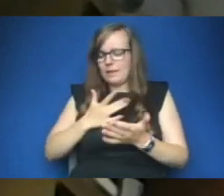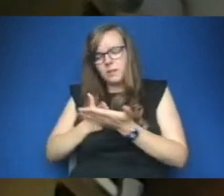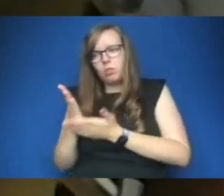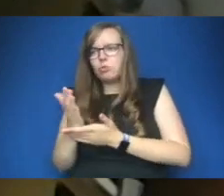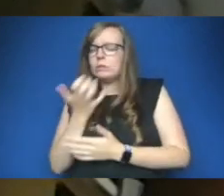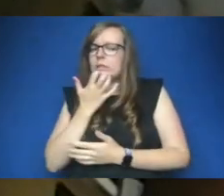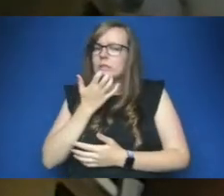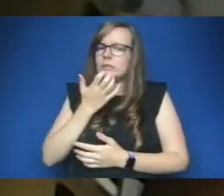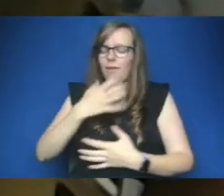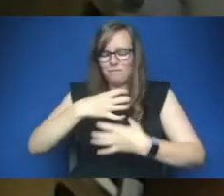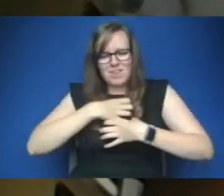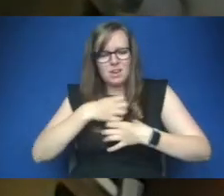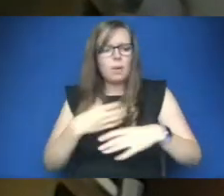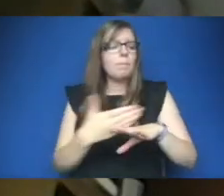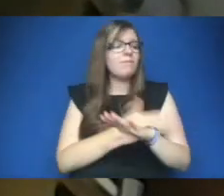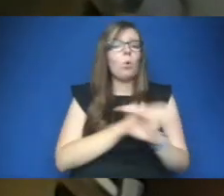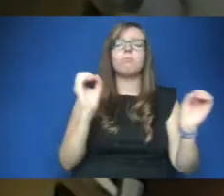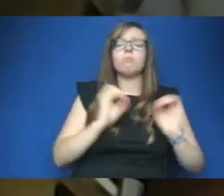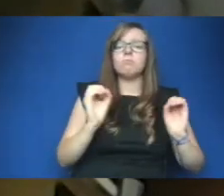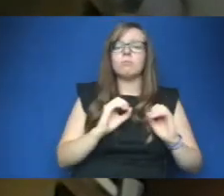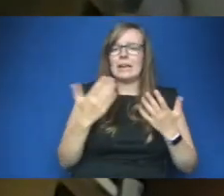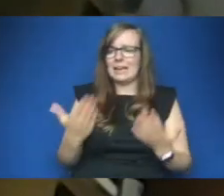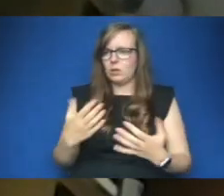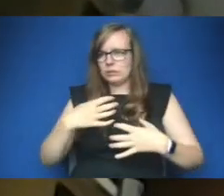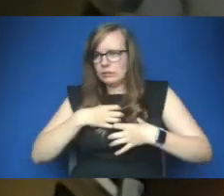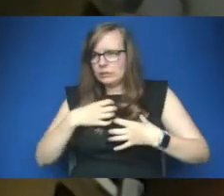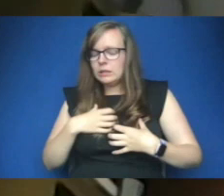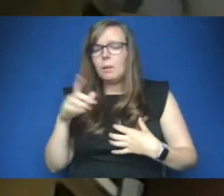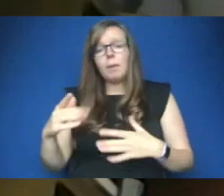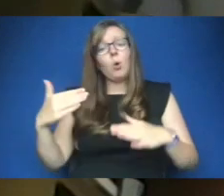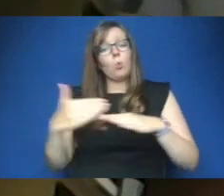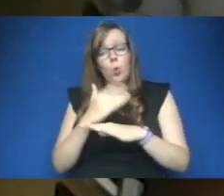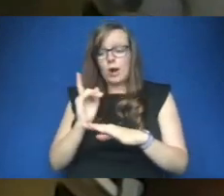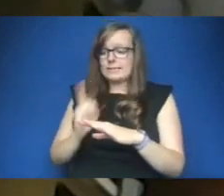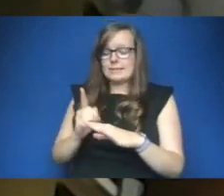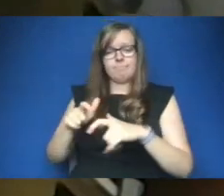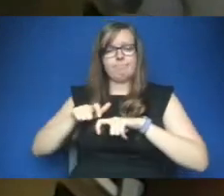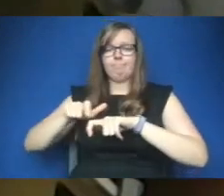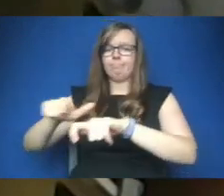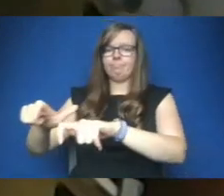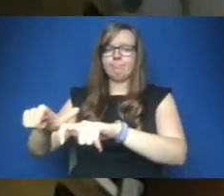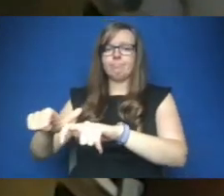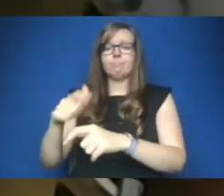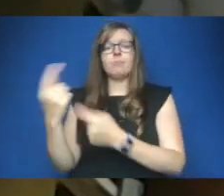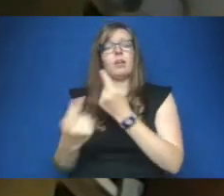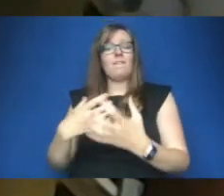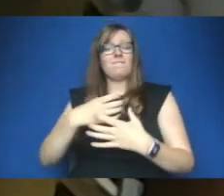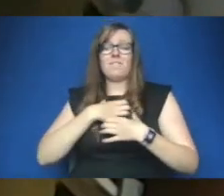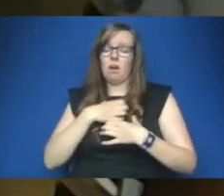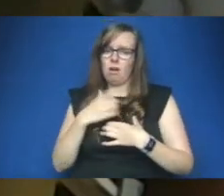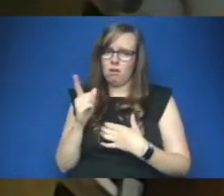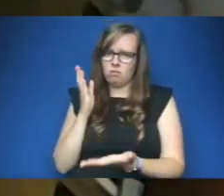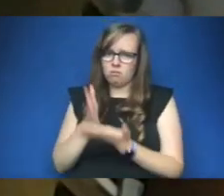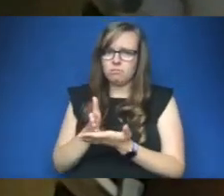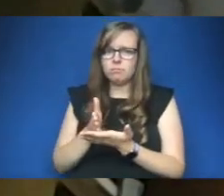before but their working lives stayed pretty much the same and the fears of course are very real units and members have